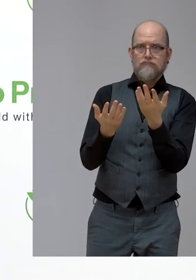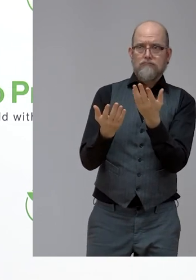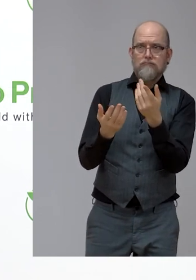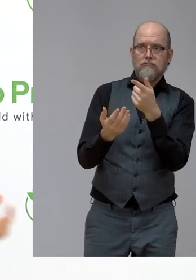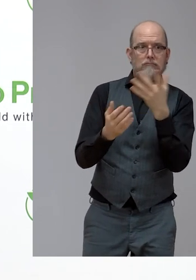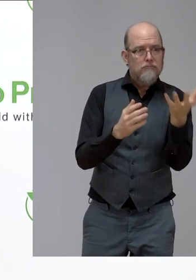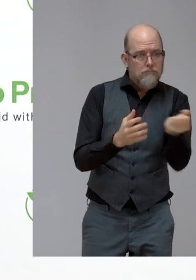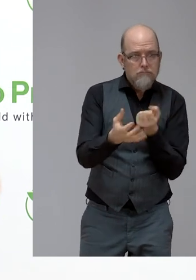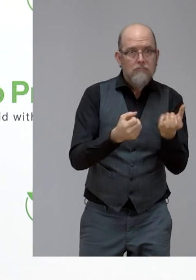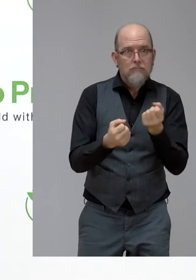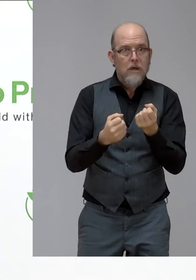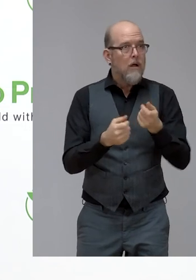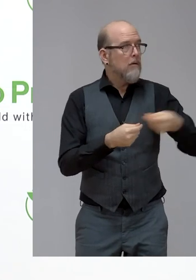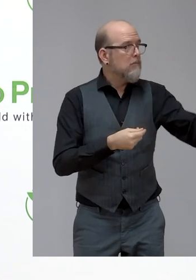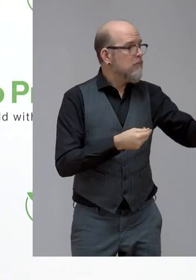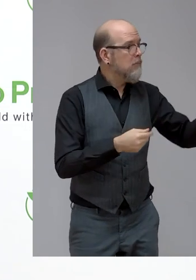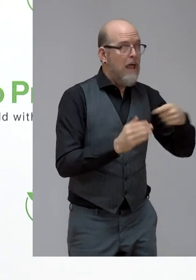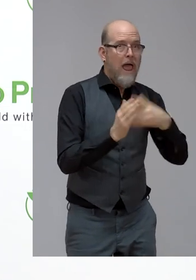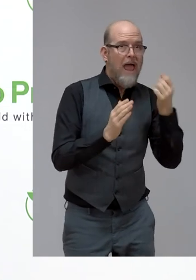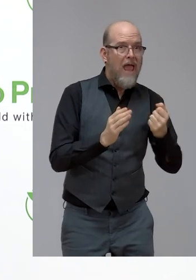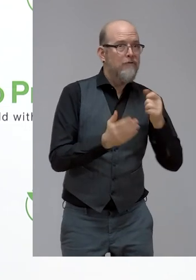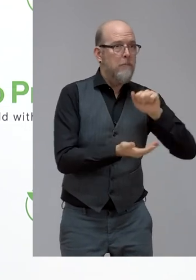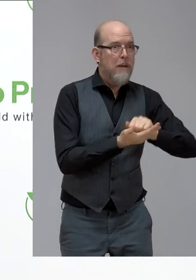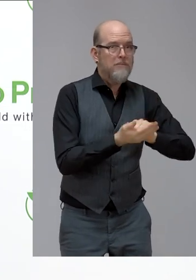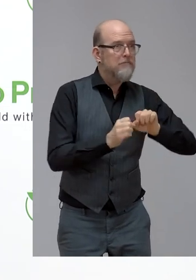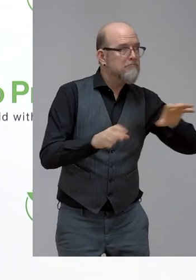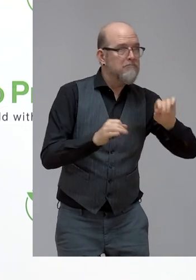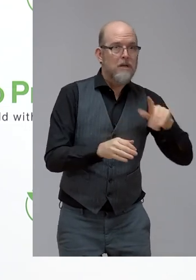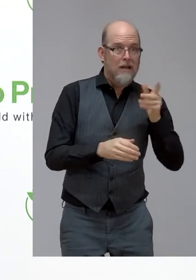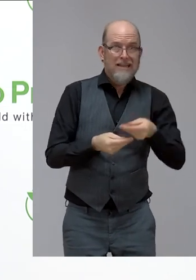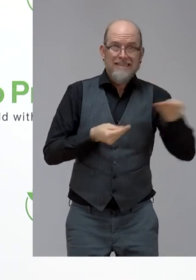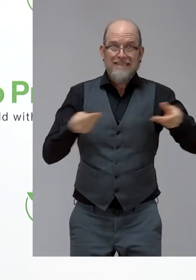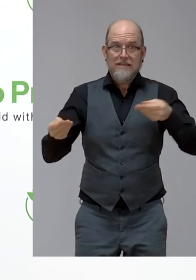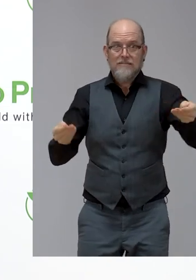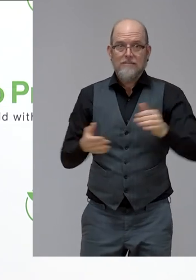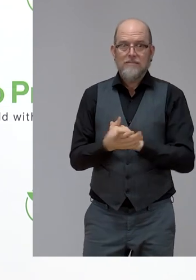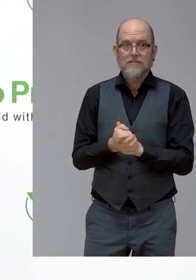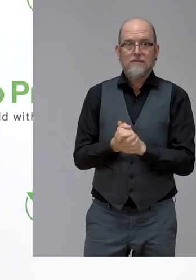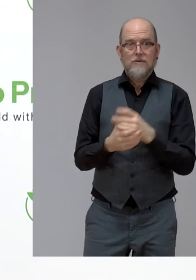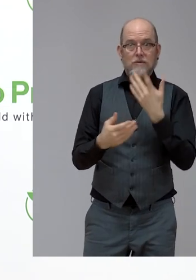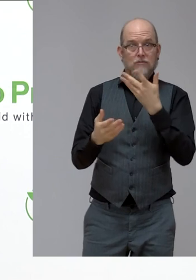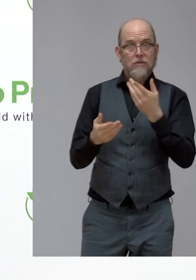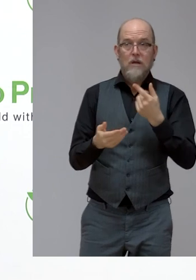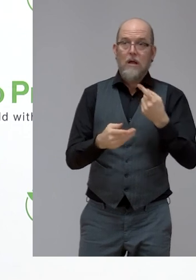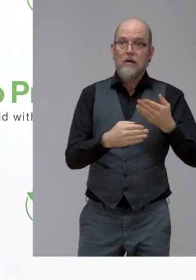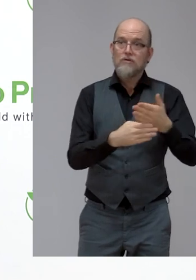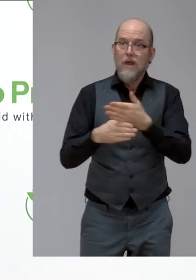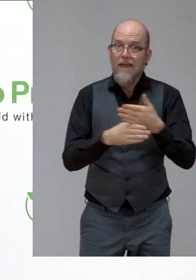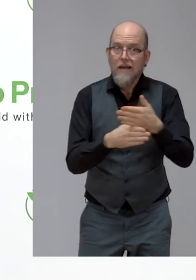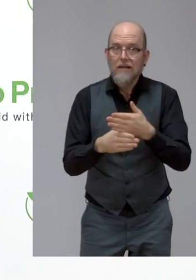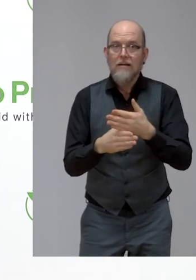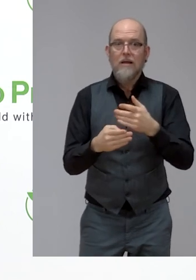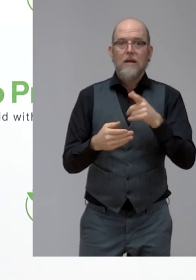here for. It's about sharing. It's about learning. We have time, sir. have time, sir. Don't hesitate. tomorrow, Friday. Do it, please.